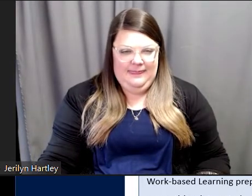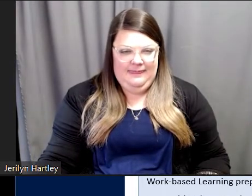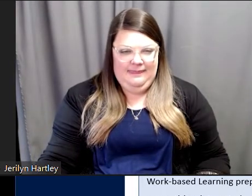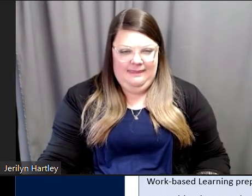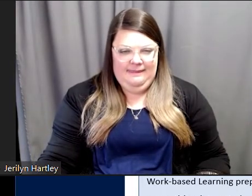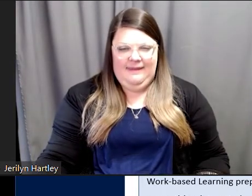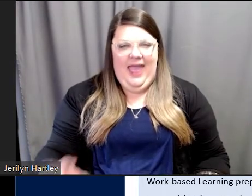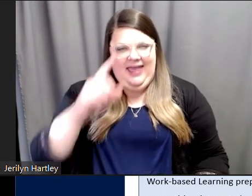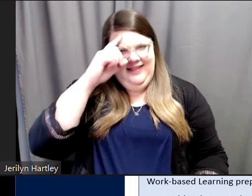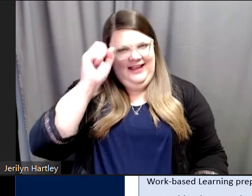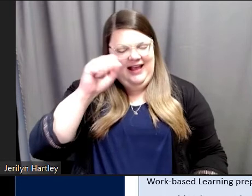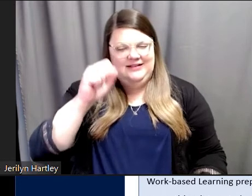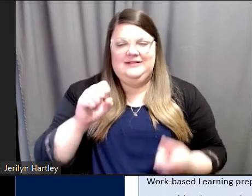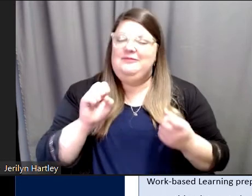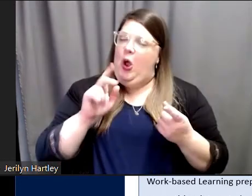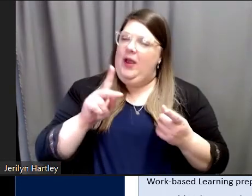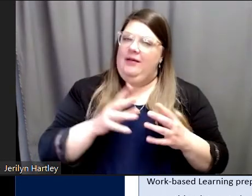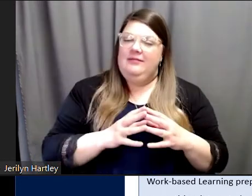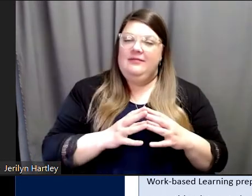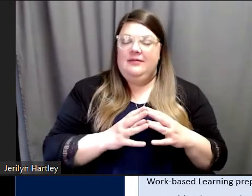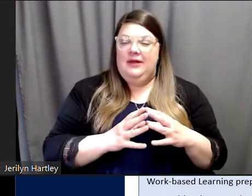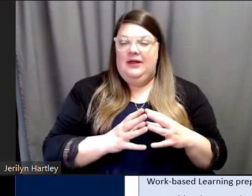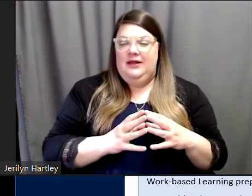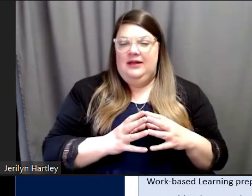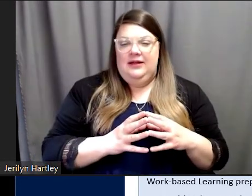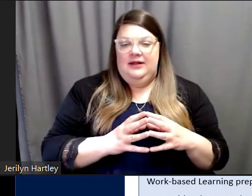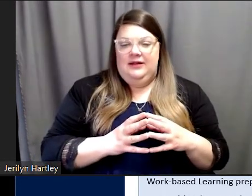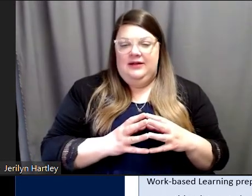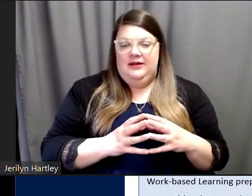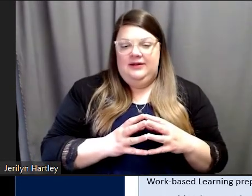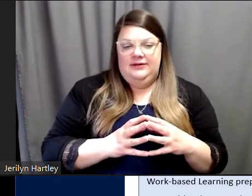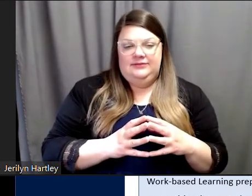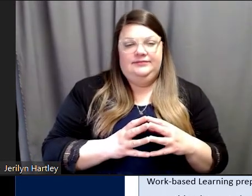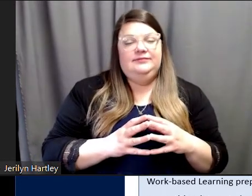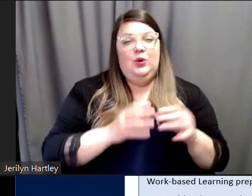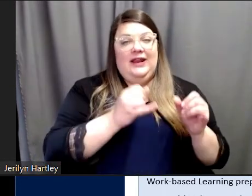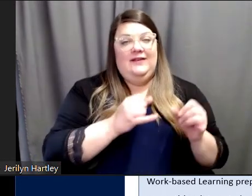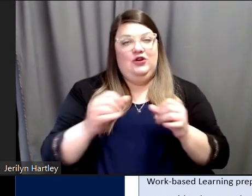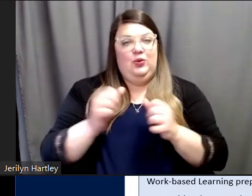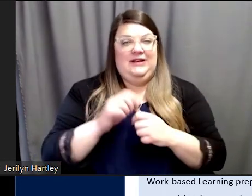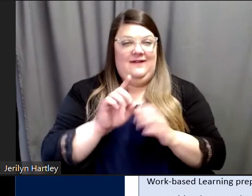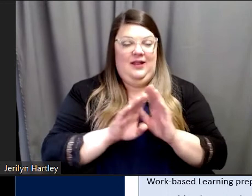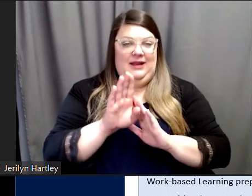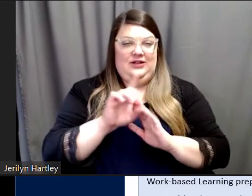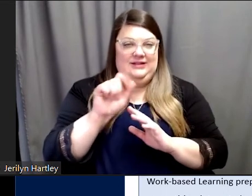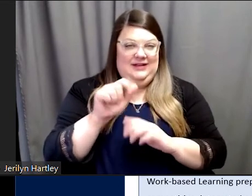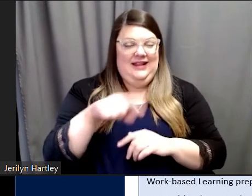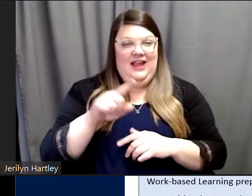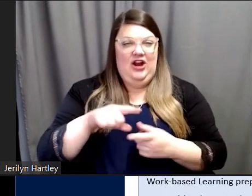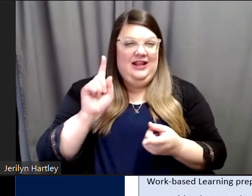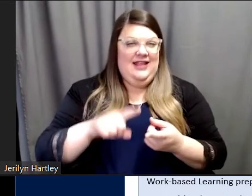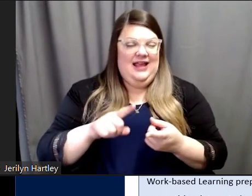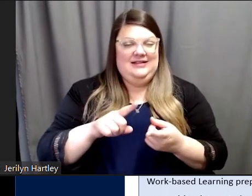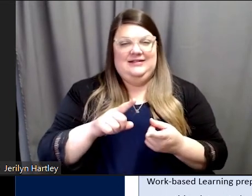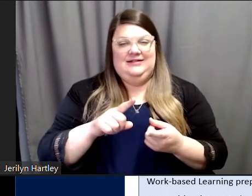Yes, I think so. Yeah. Okay. So individuals with developmental disabilities are less likely to